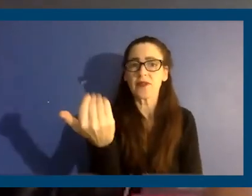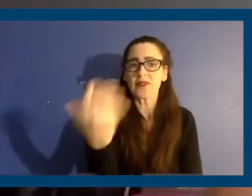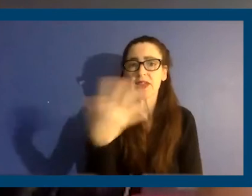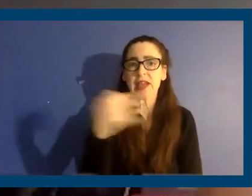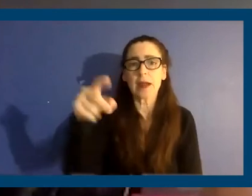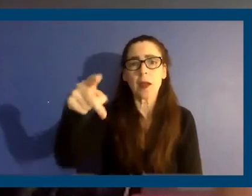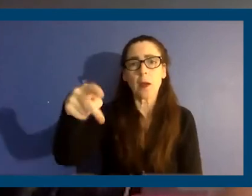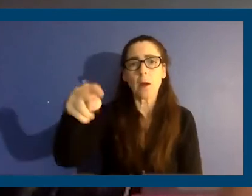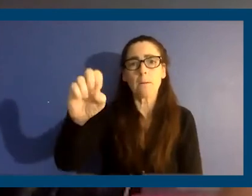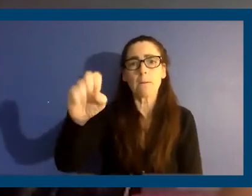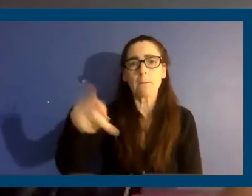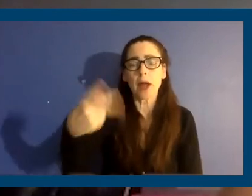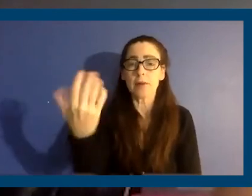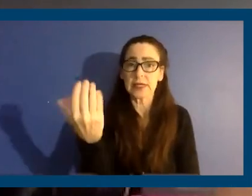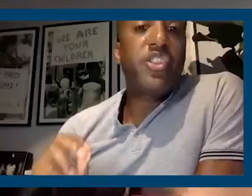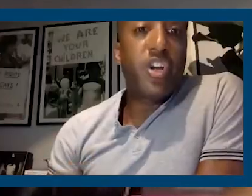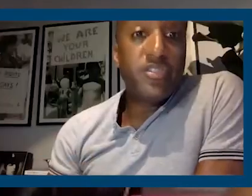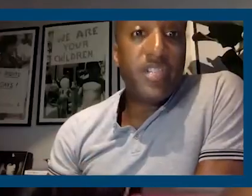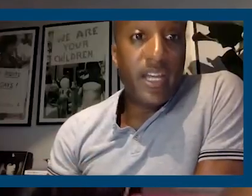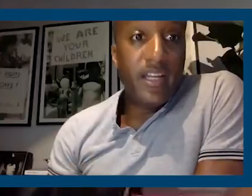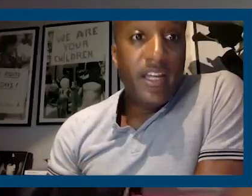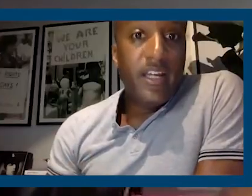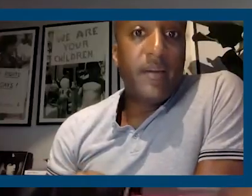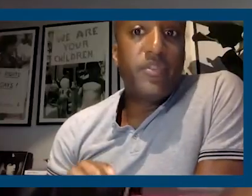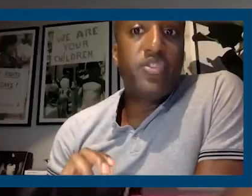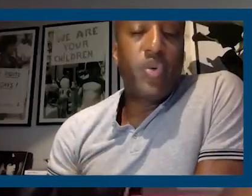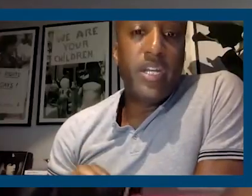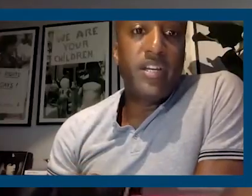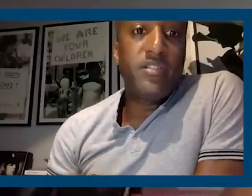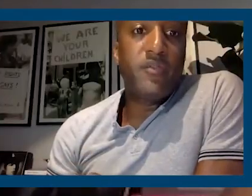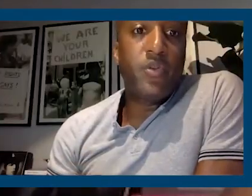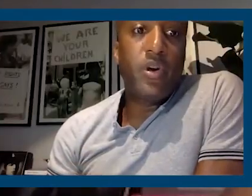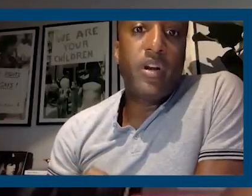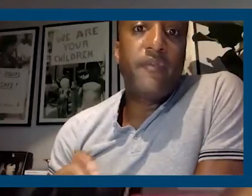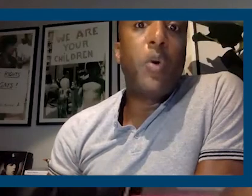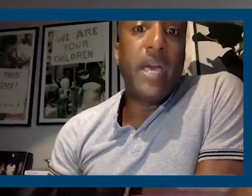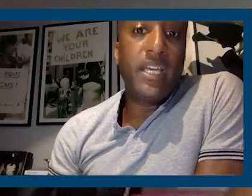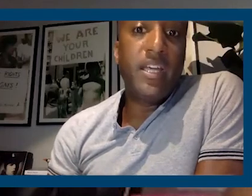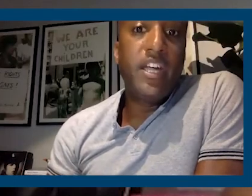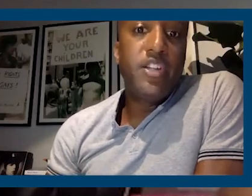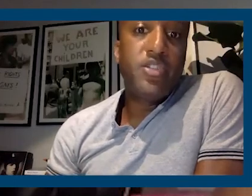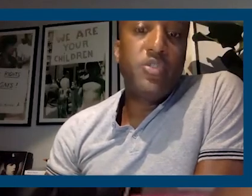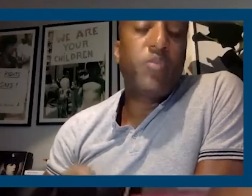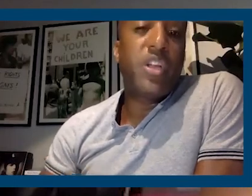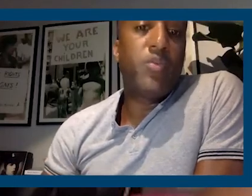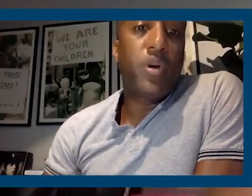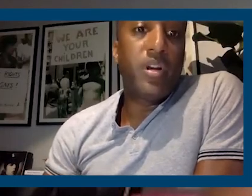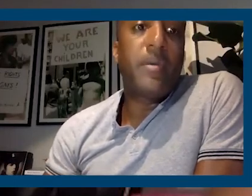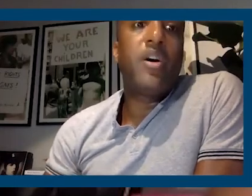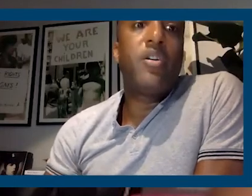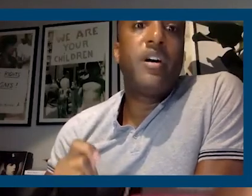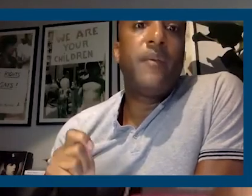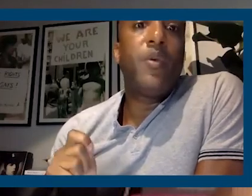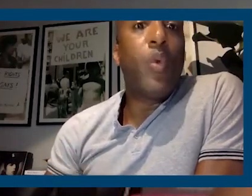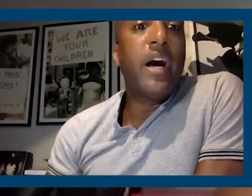link in the chat where you can sign up every Thursday to join us for phone banking to spread the word